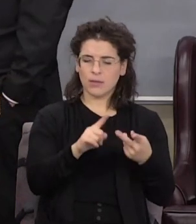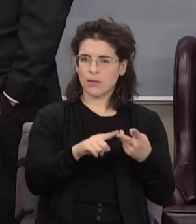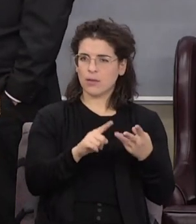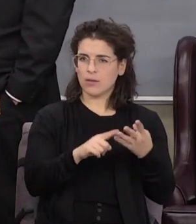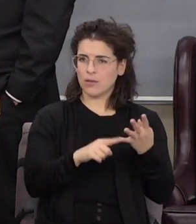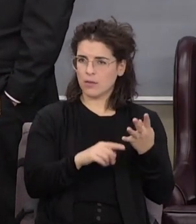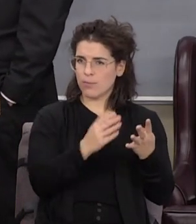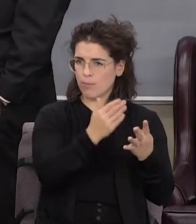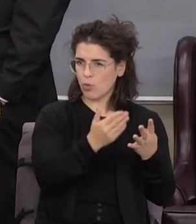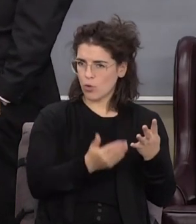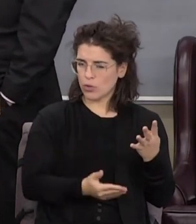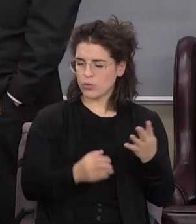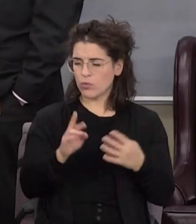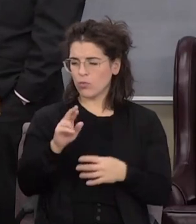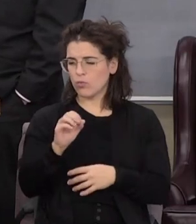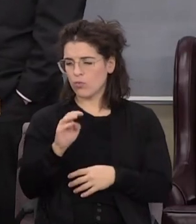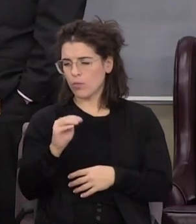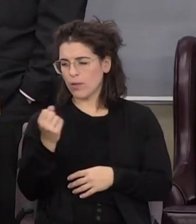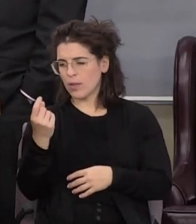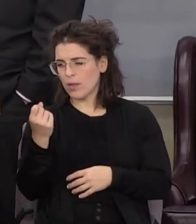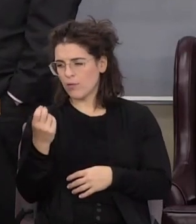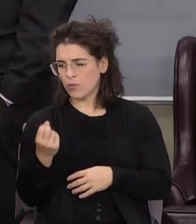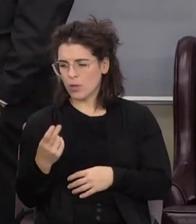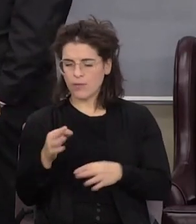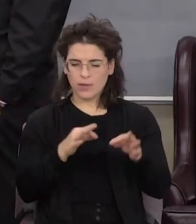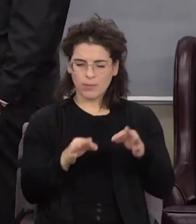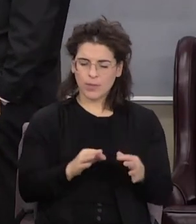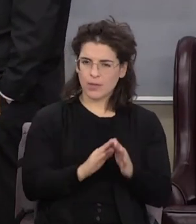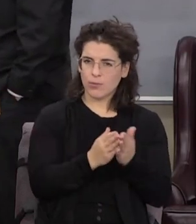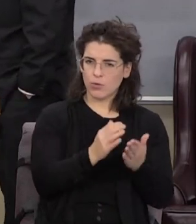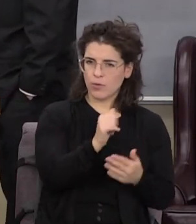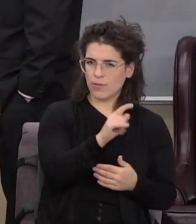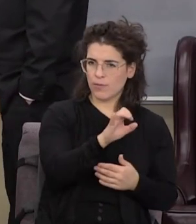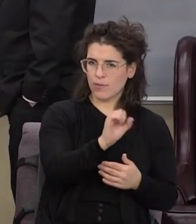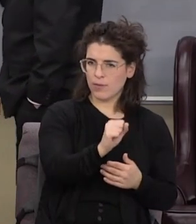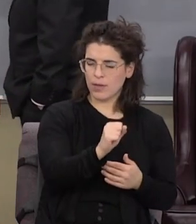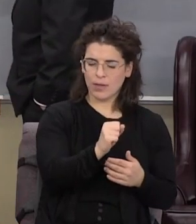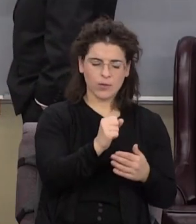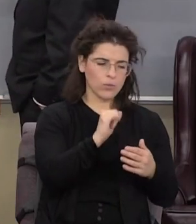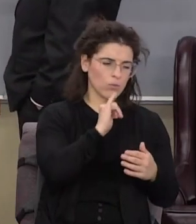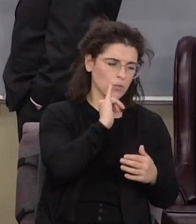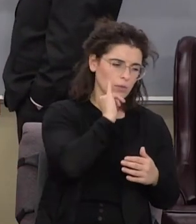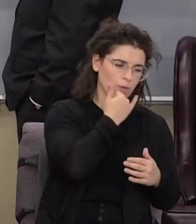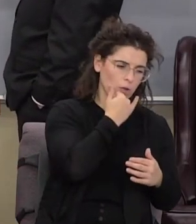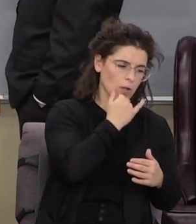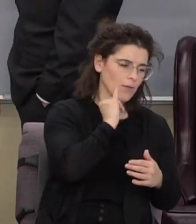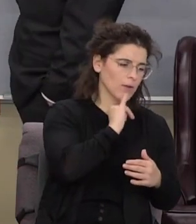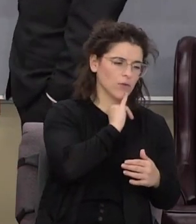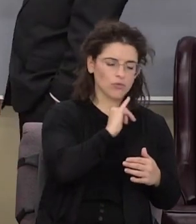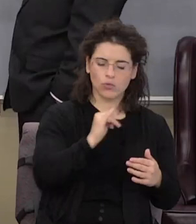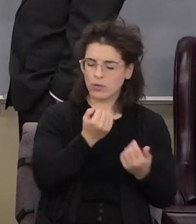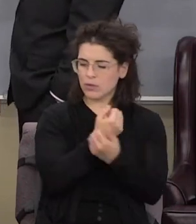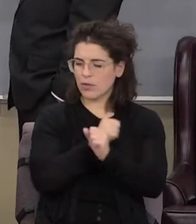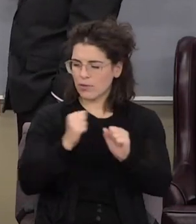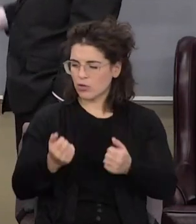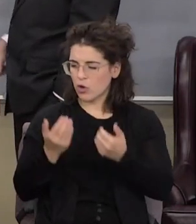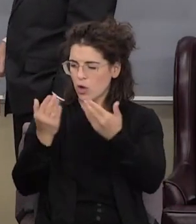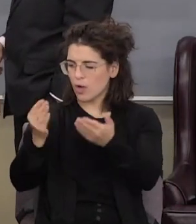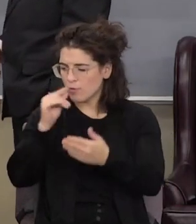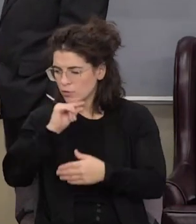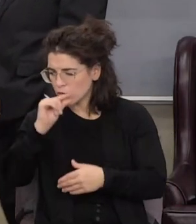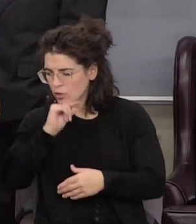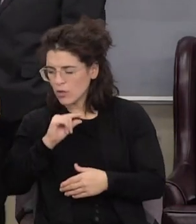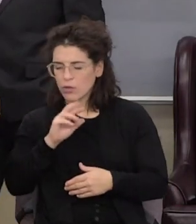Romans 11, 11, and 12 explains what takes place in the book of Acts with the fall of Israel, salvation of Gentiles. Romans 11, 13 explains where we are